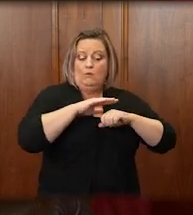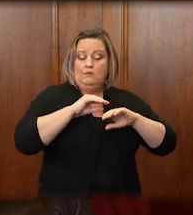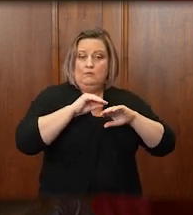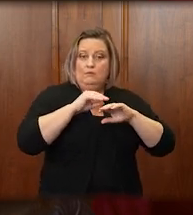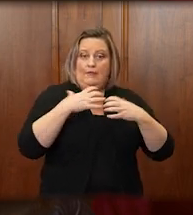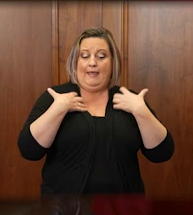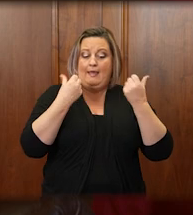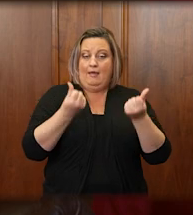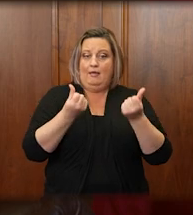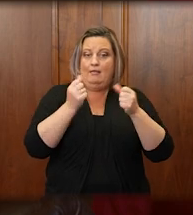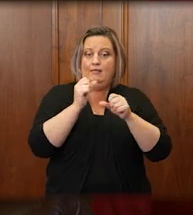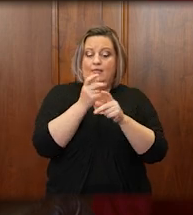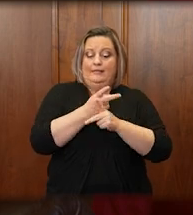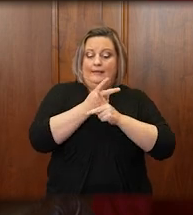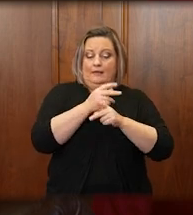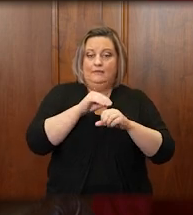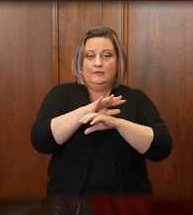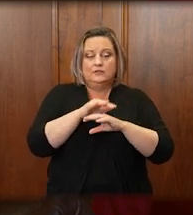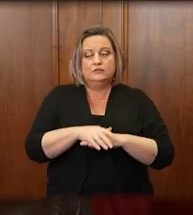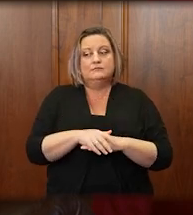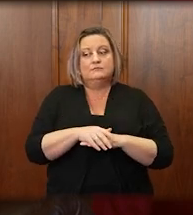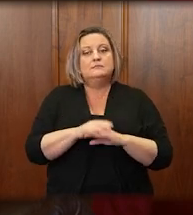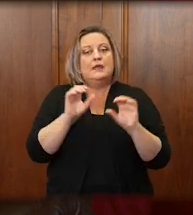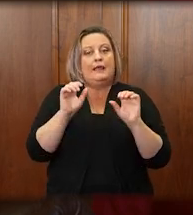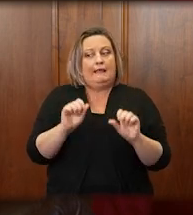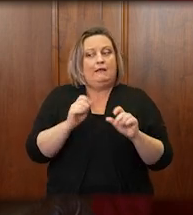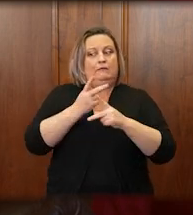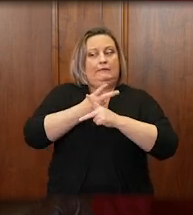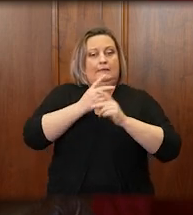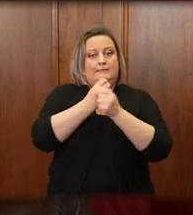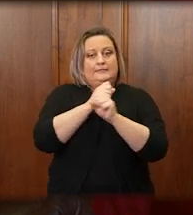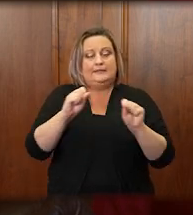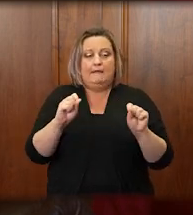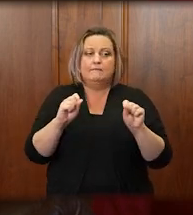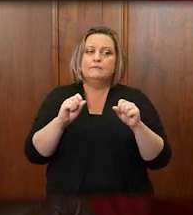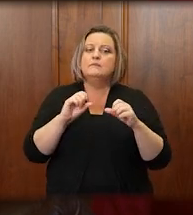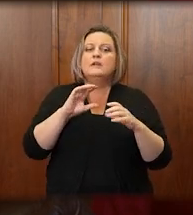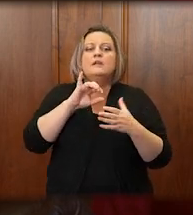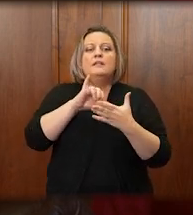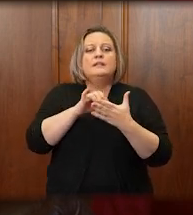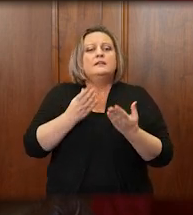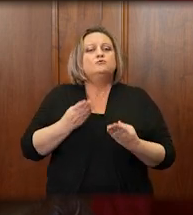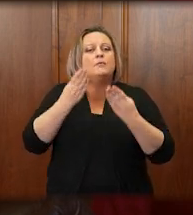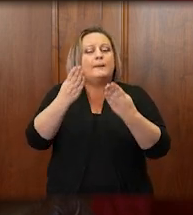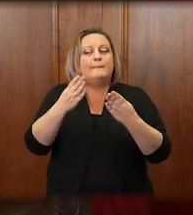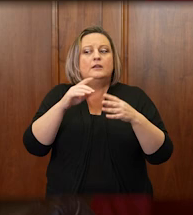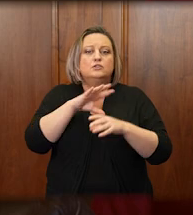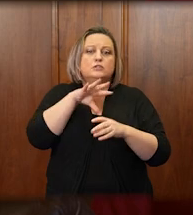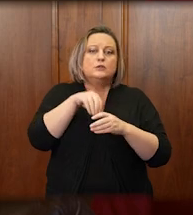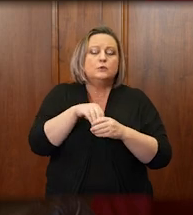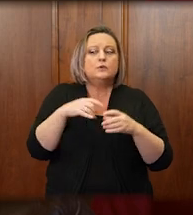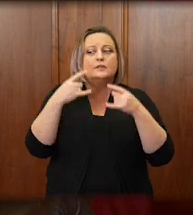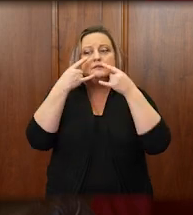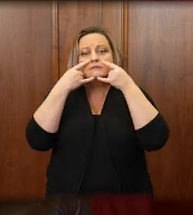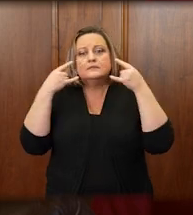This effort included personal protective equipment, masking and social distancing for participants.